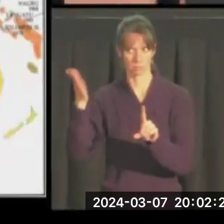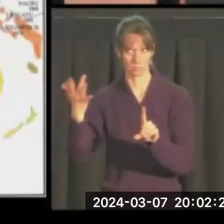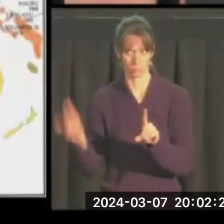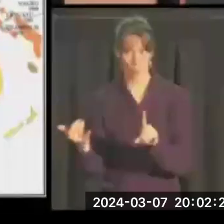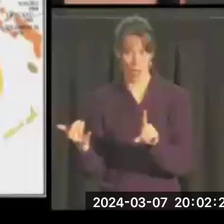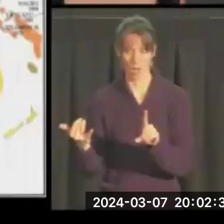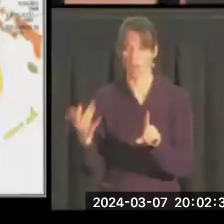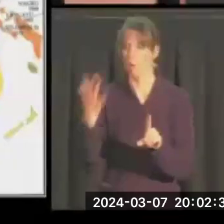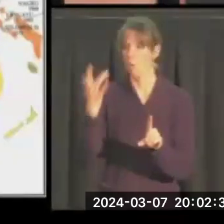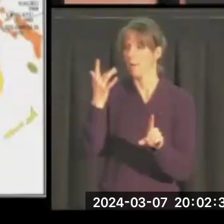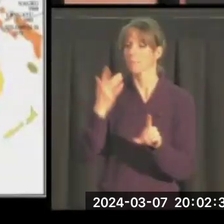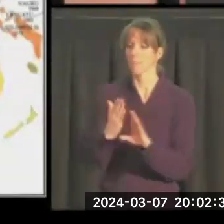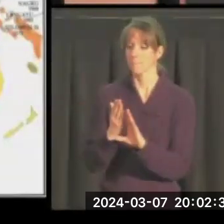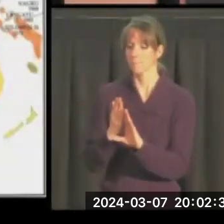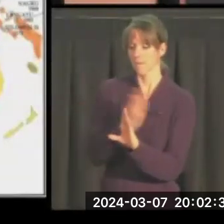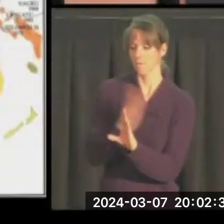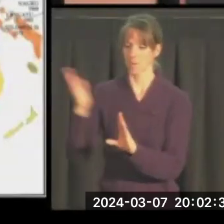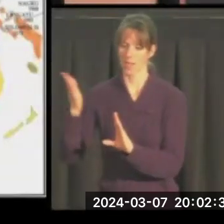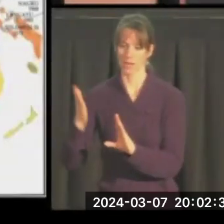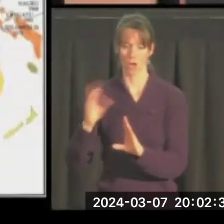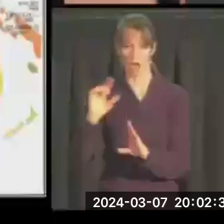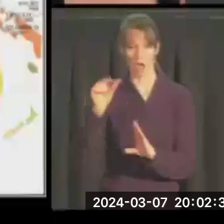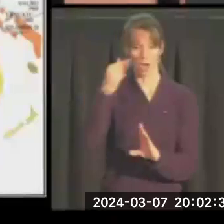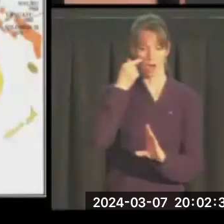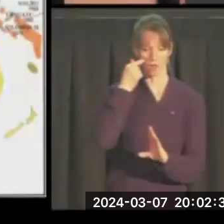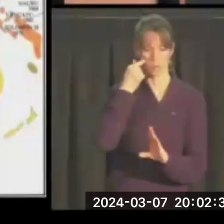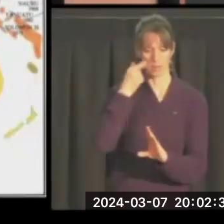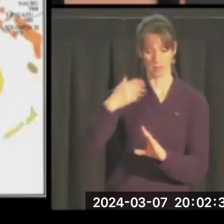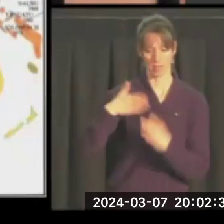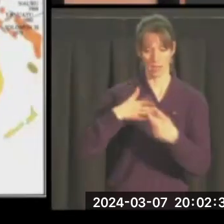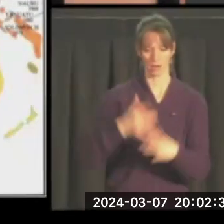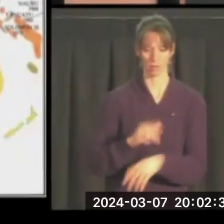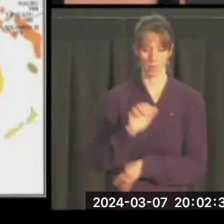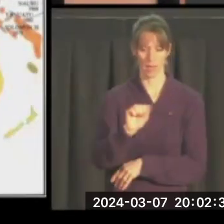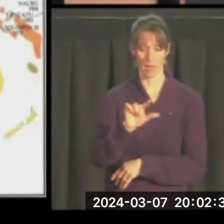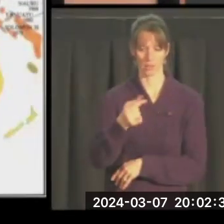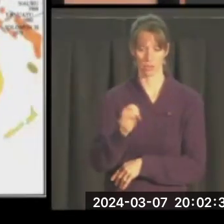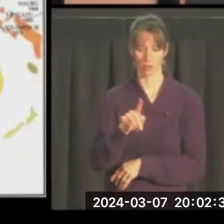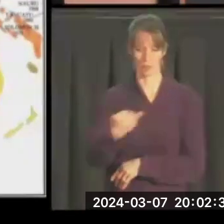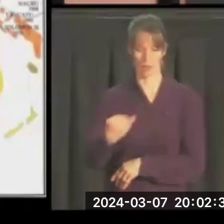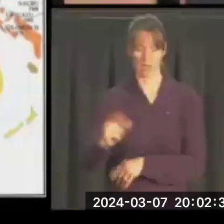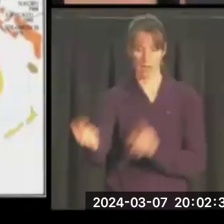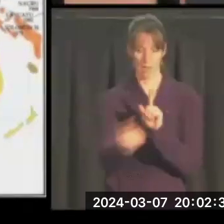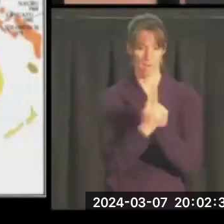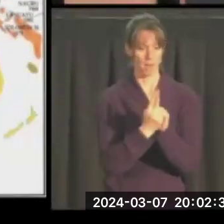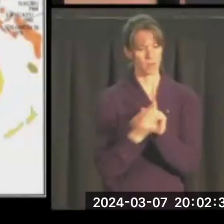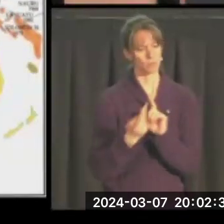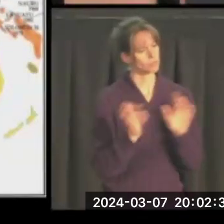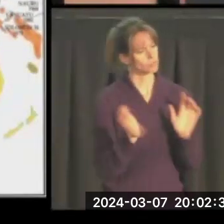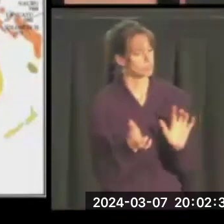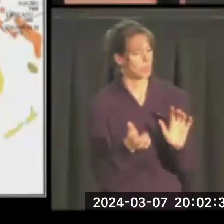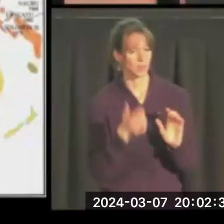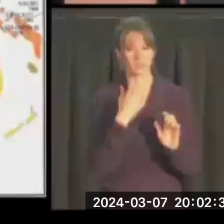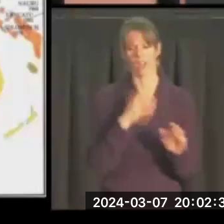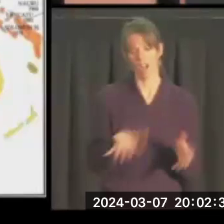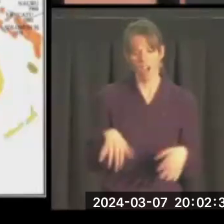is that prior to one of my lectures, a government official from Algeria came up to me. We started talking. And he just said, almost